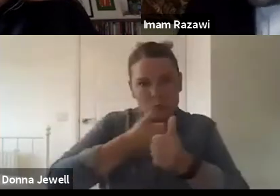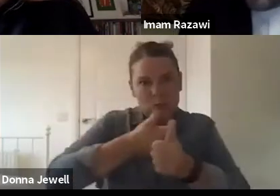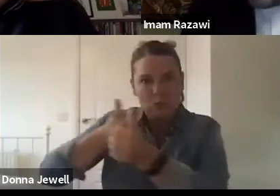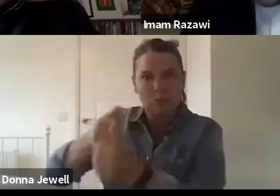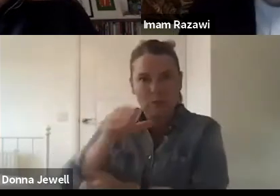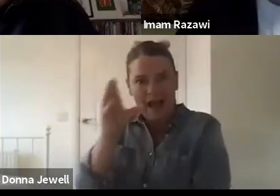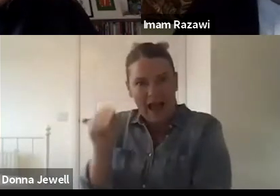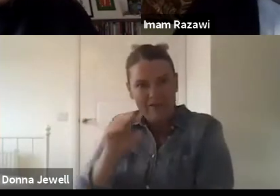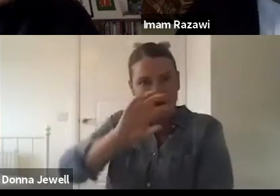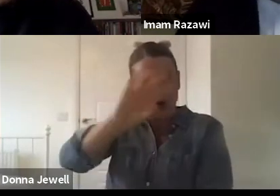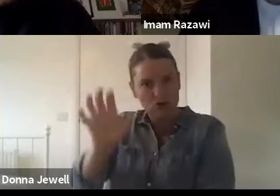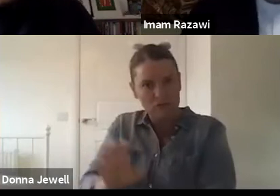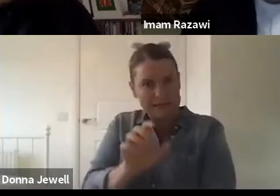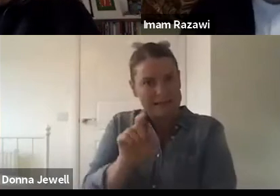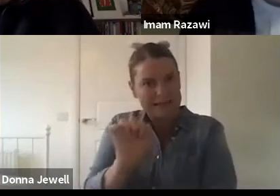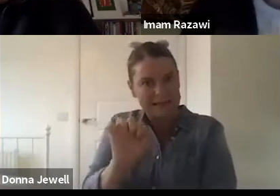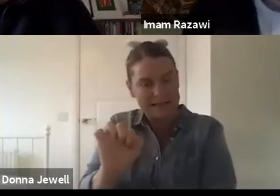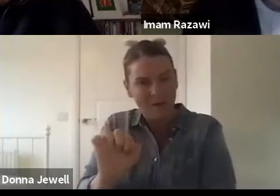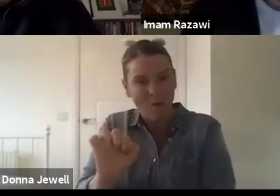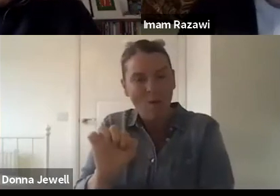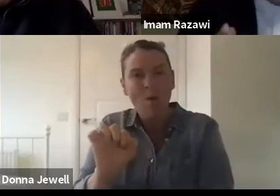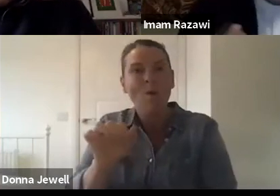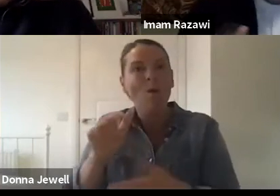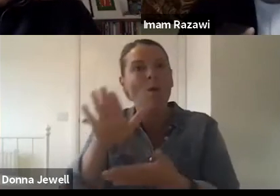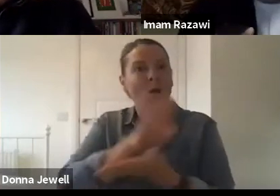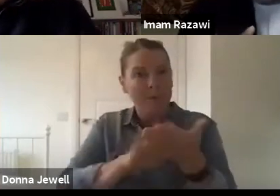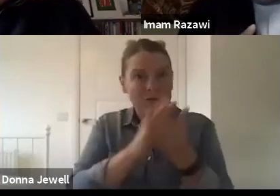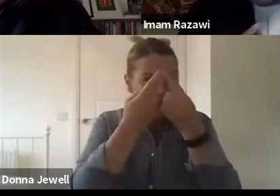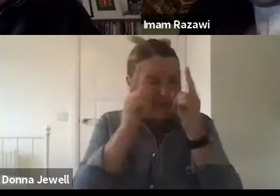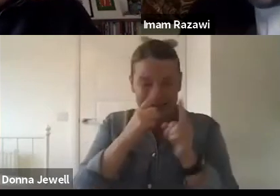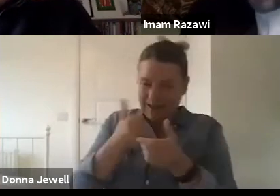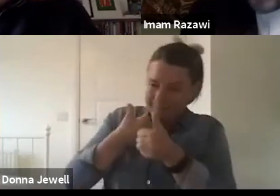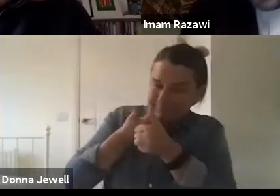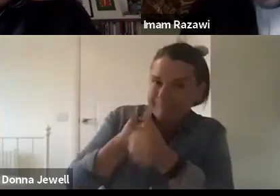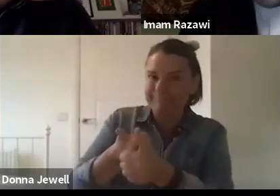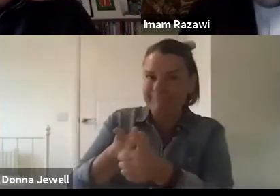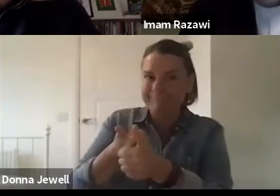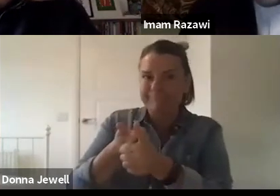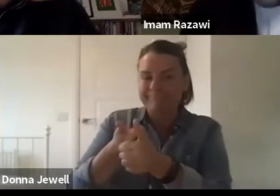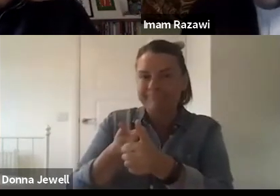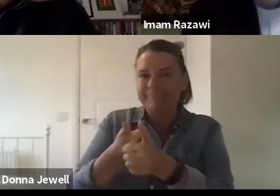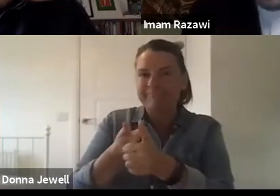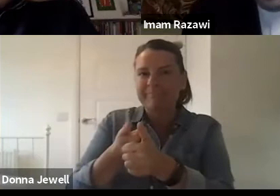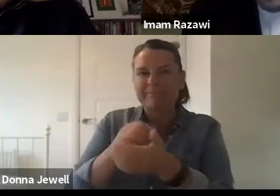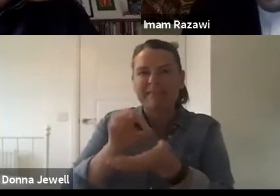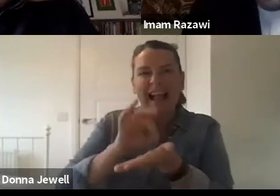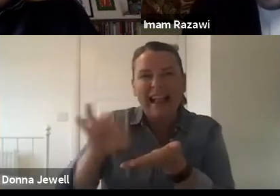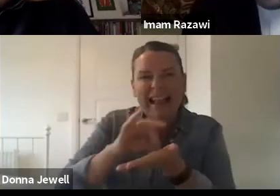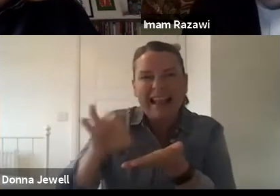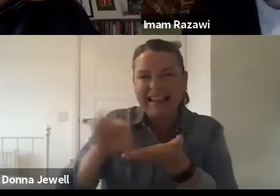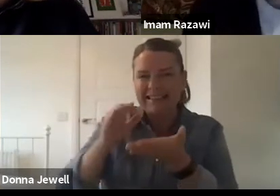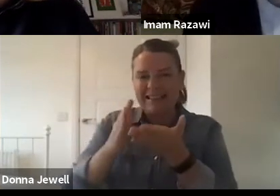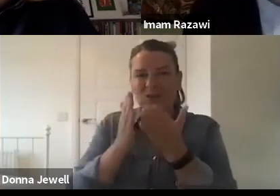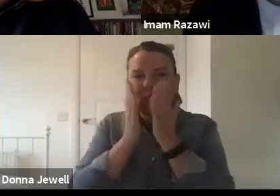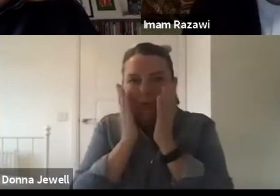governments were unable to, for example, help with sanitary, to help with, you know, for example, people who are isolating when it came to food, when it came